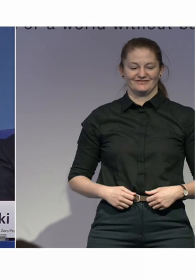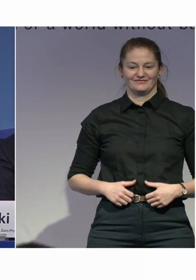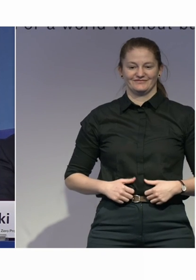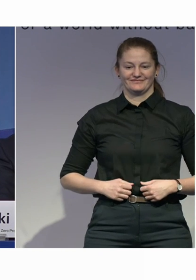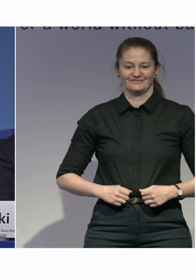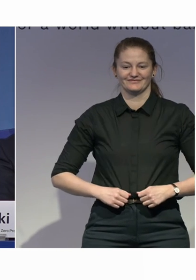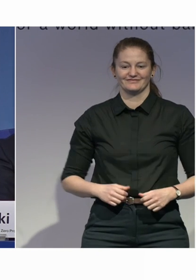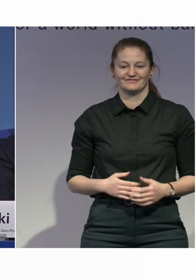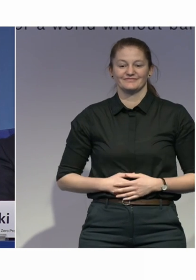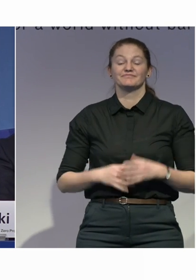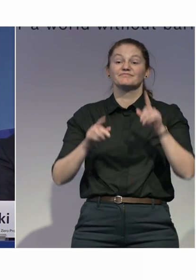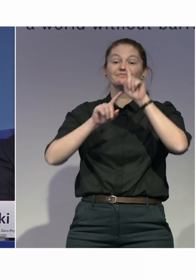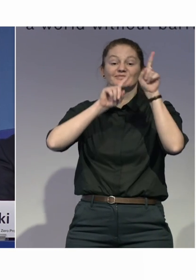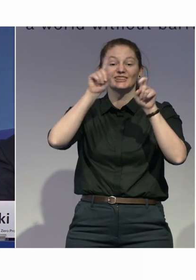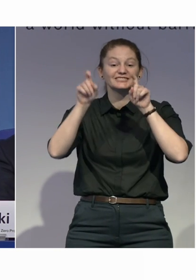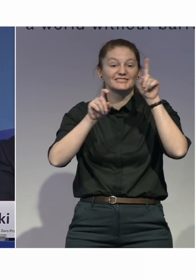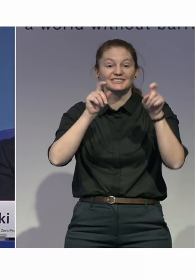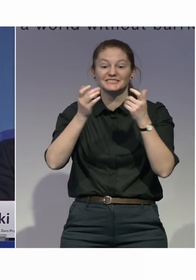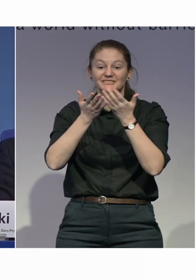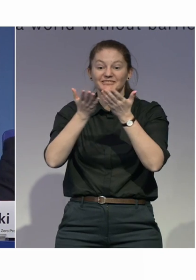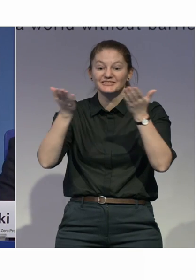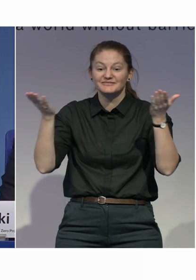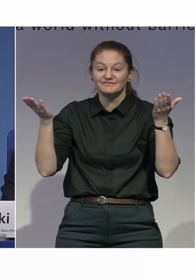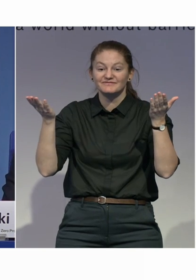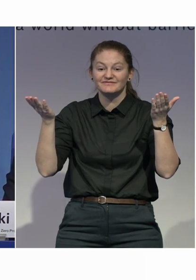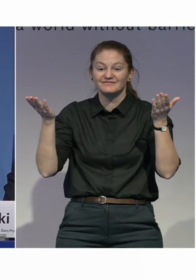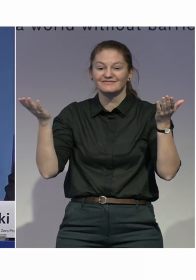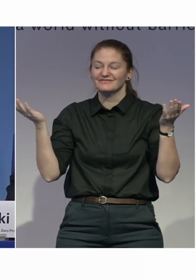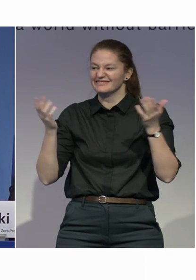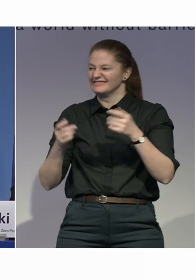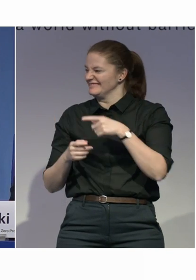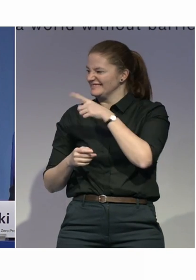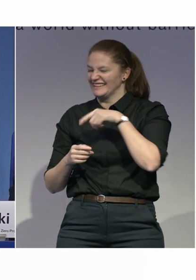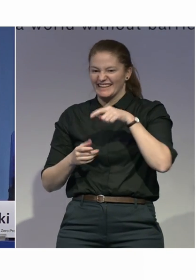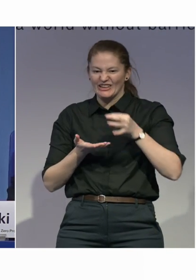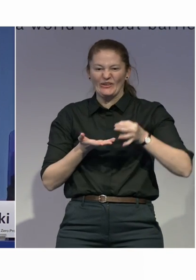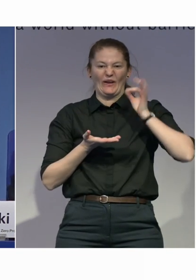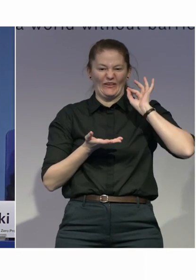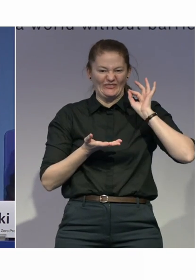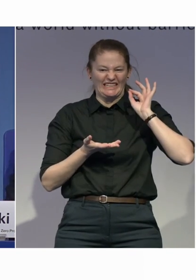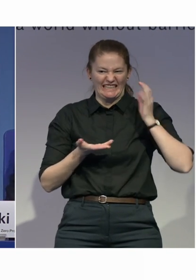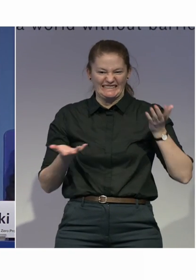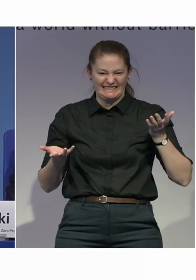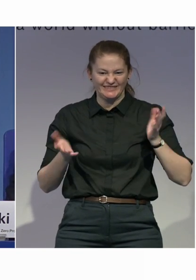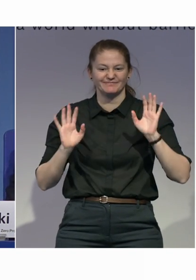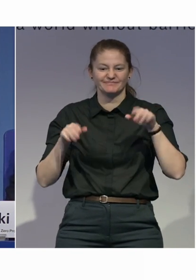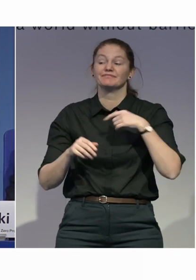Ah, I got some coffee in here. Get y'all going. I do have a question that I'd like to ask each of the panelists.